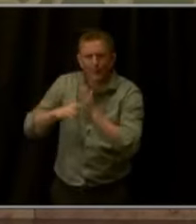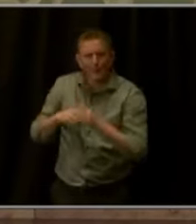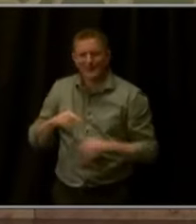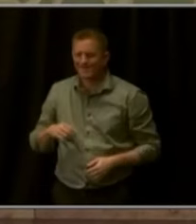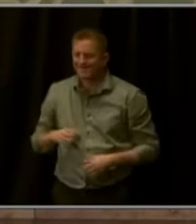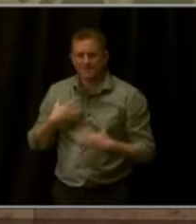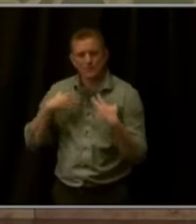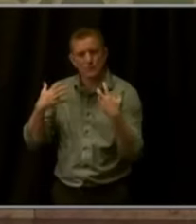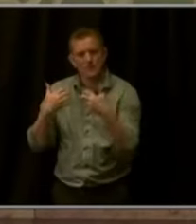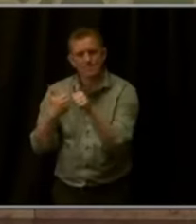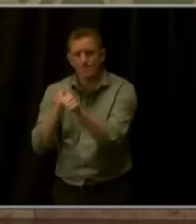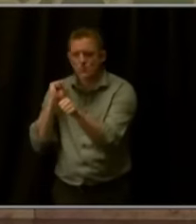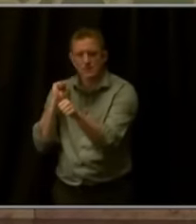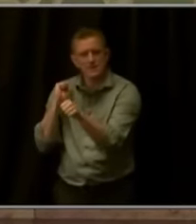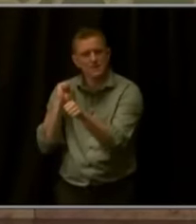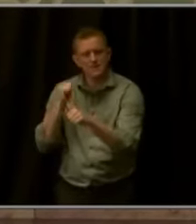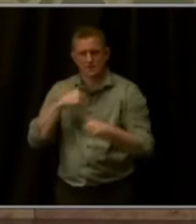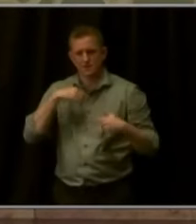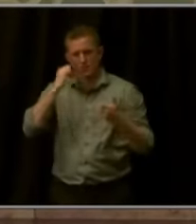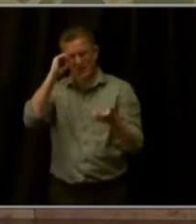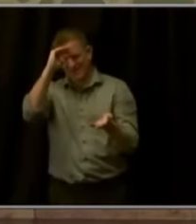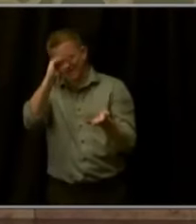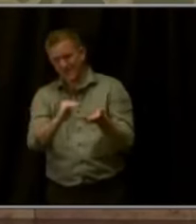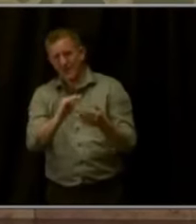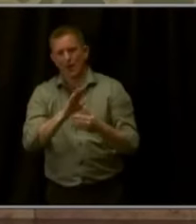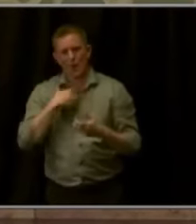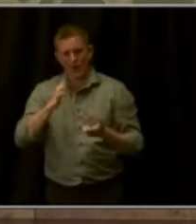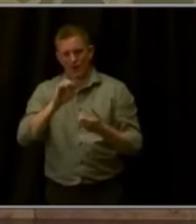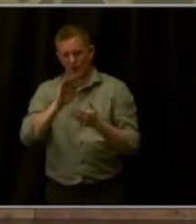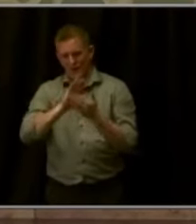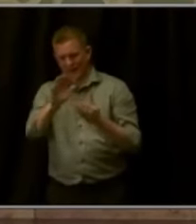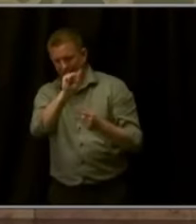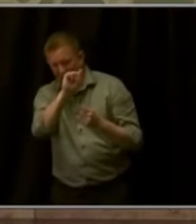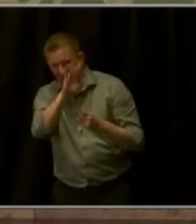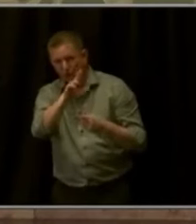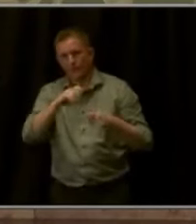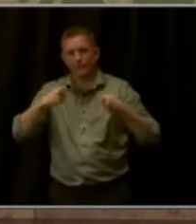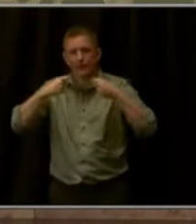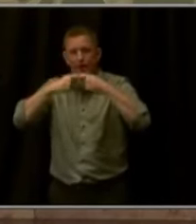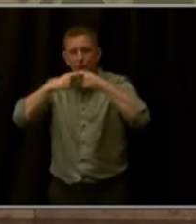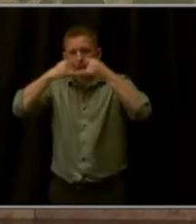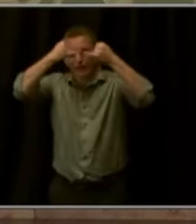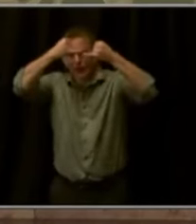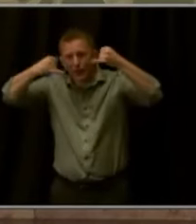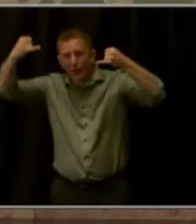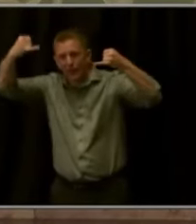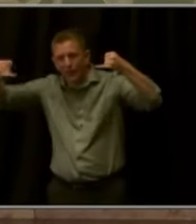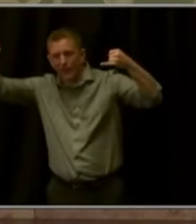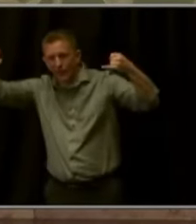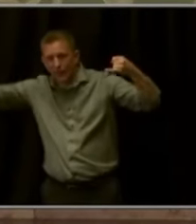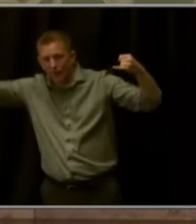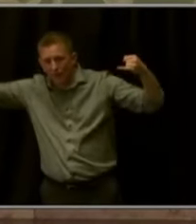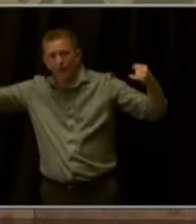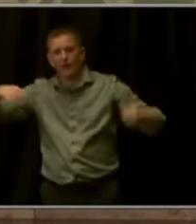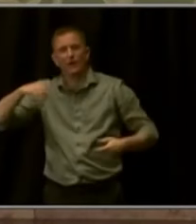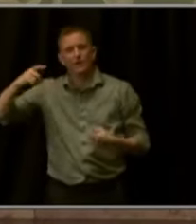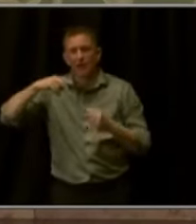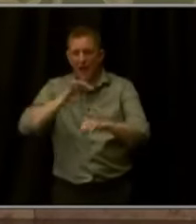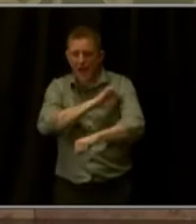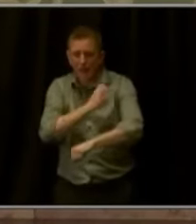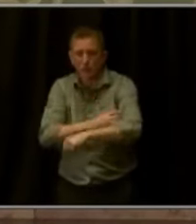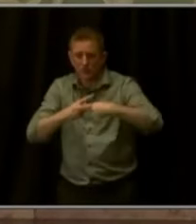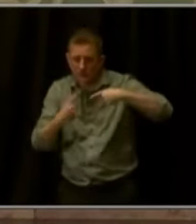energy, including building transmission lines more quickly, renewable energy development quicker, storing carbon dioxide pollution